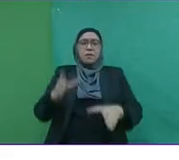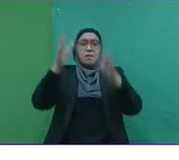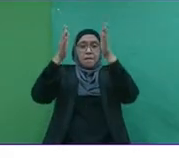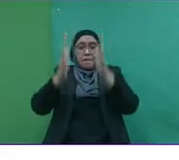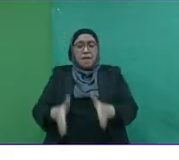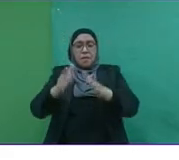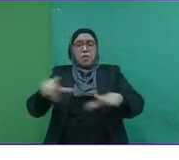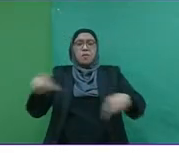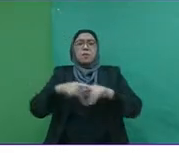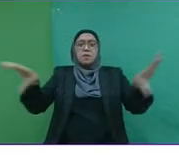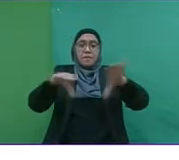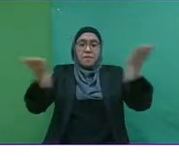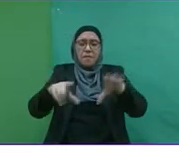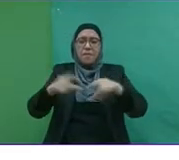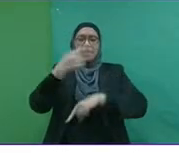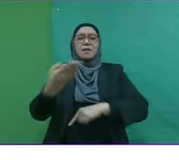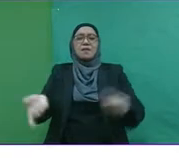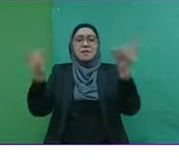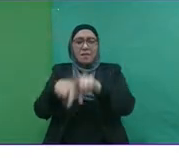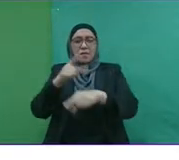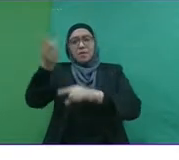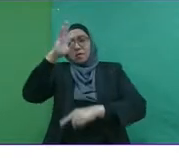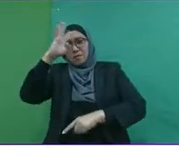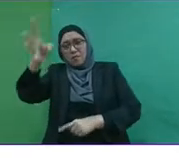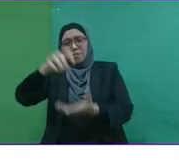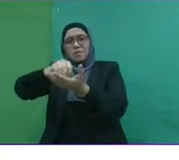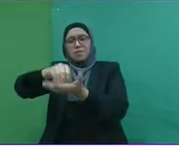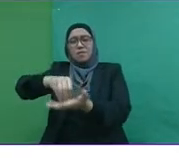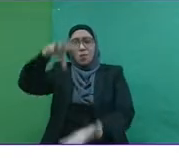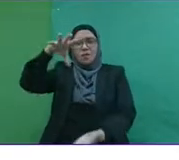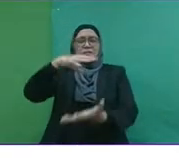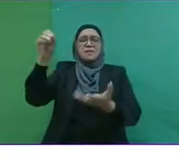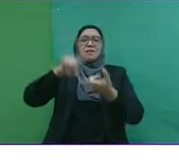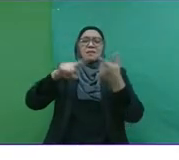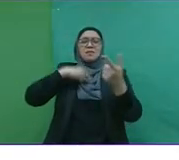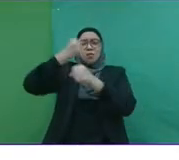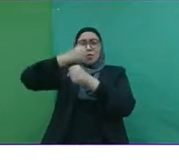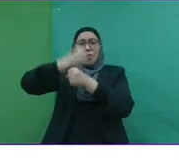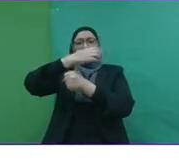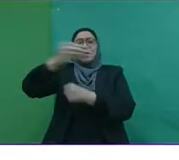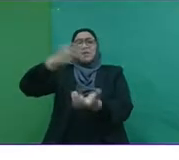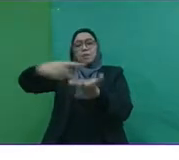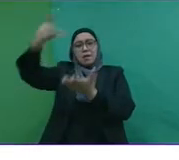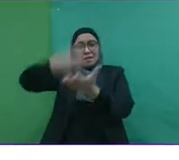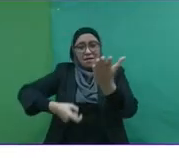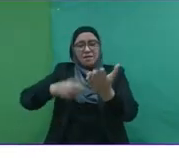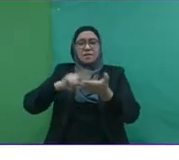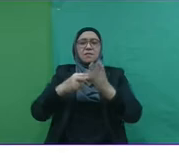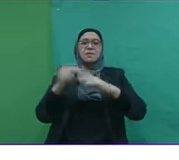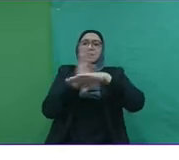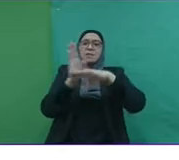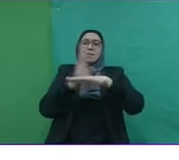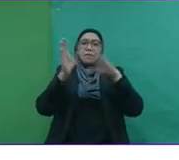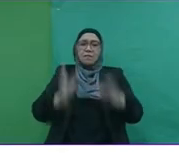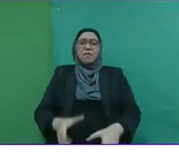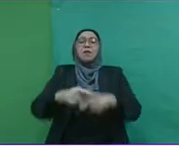because entrepreneurs create wealth, jobs. They create business opportunities and they pay taxes. So